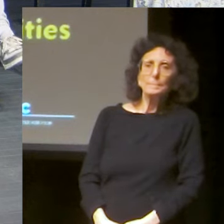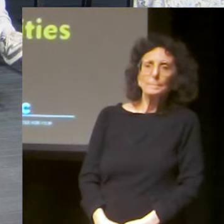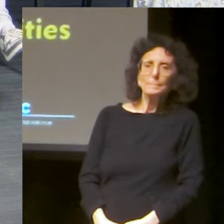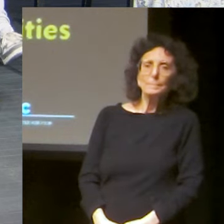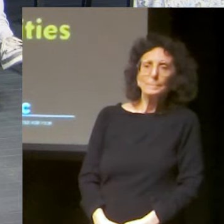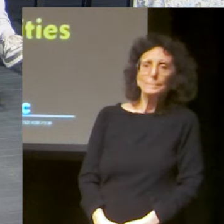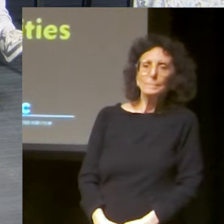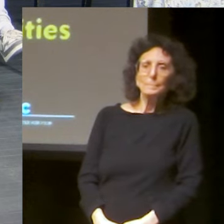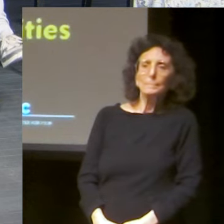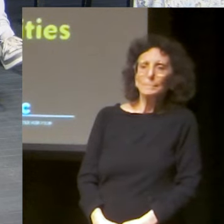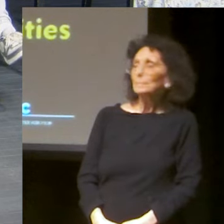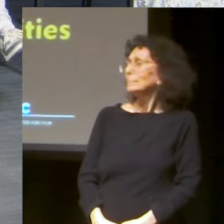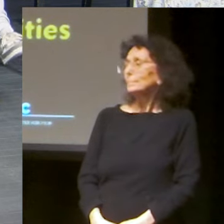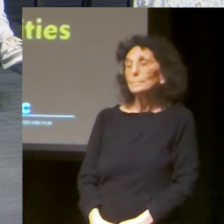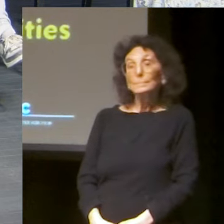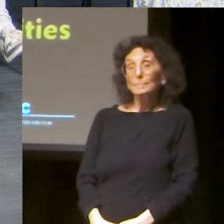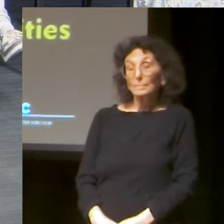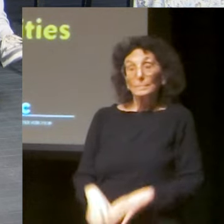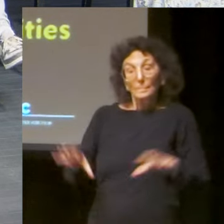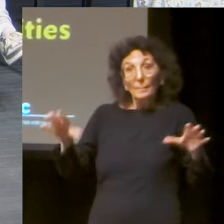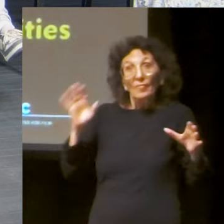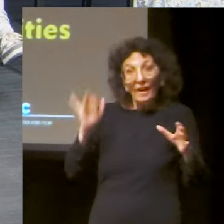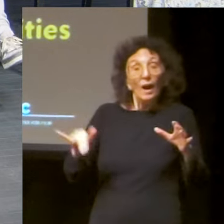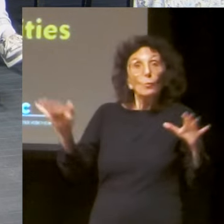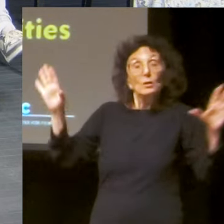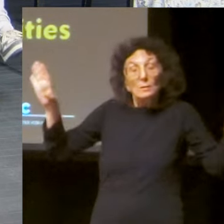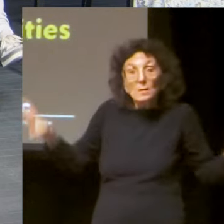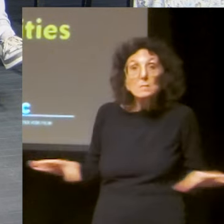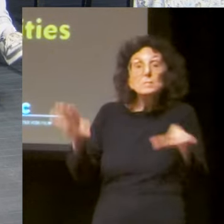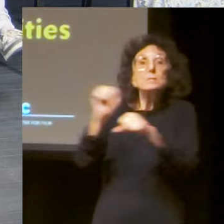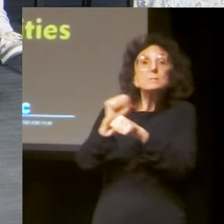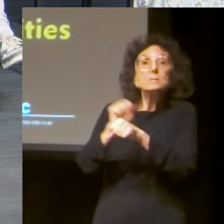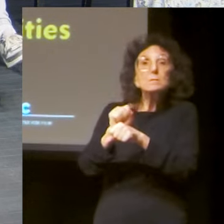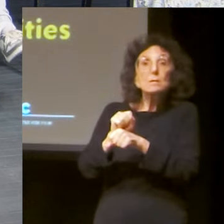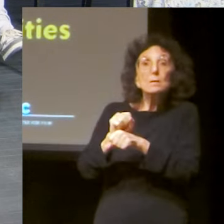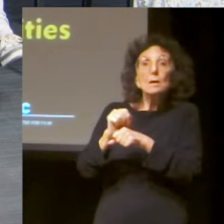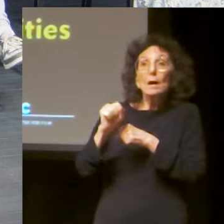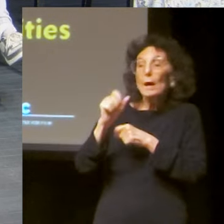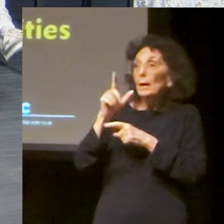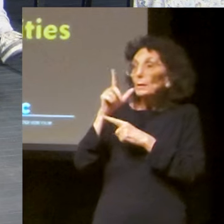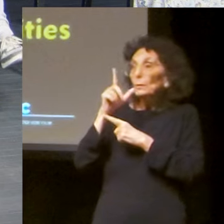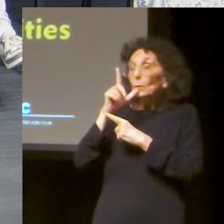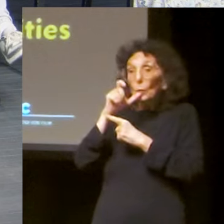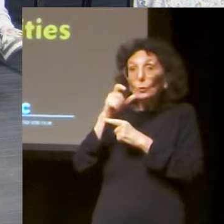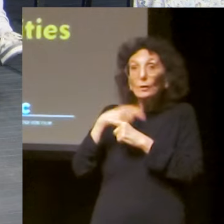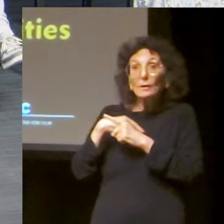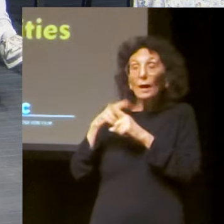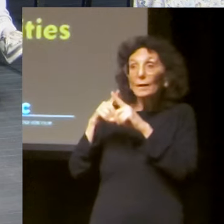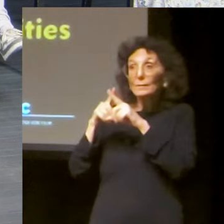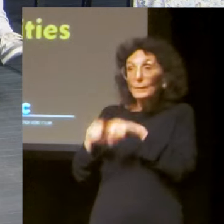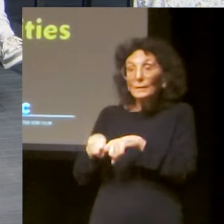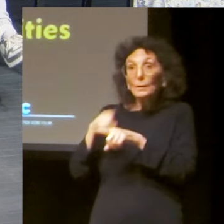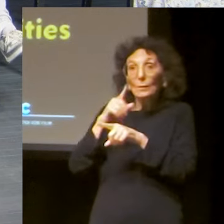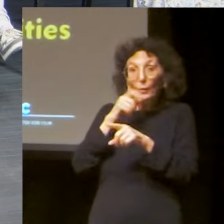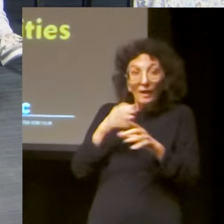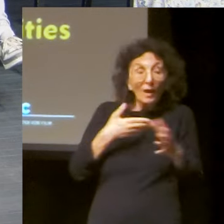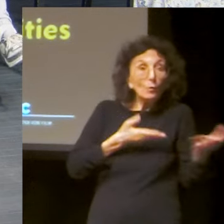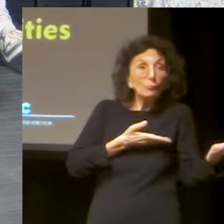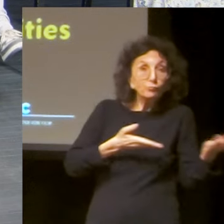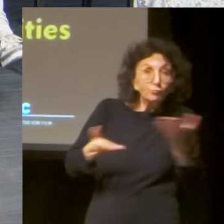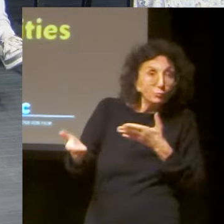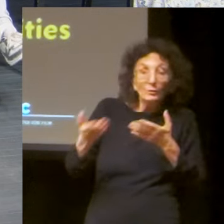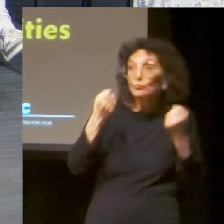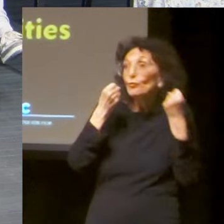specialists, it became, um, a